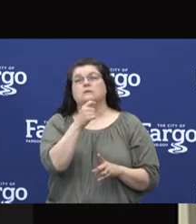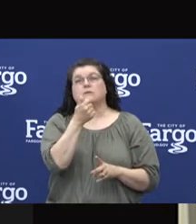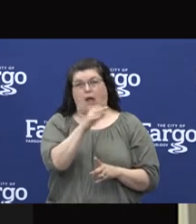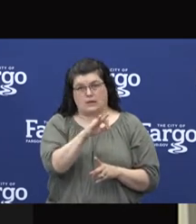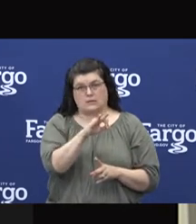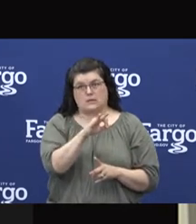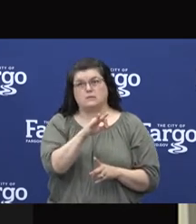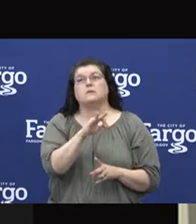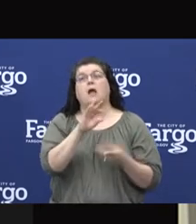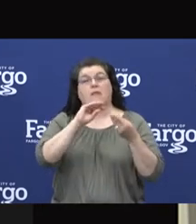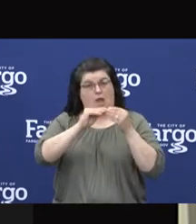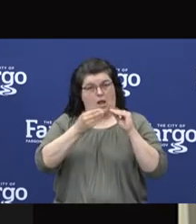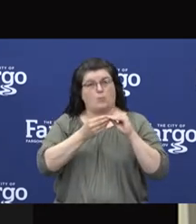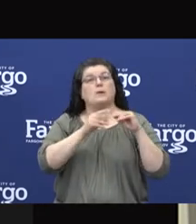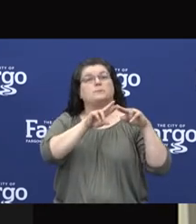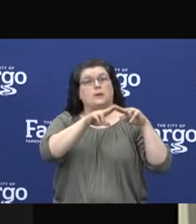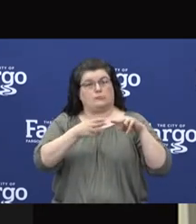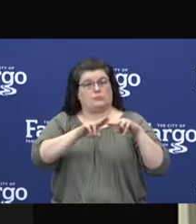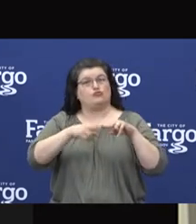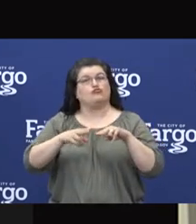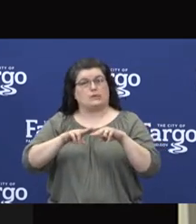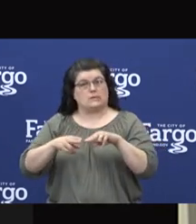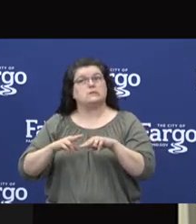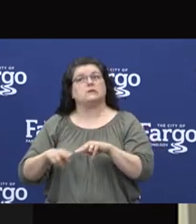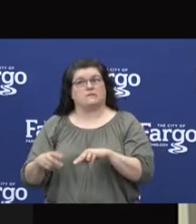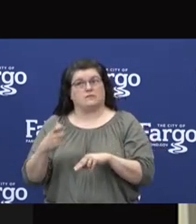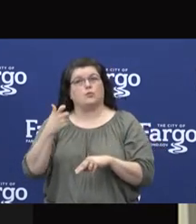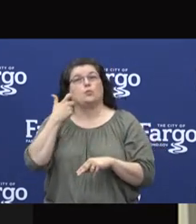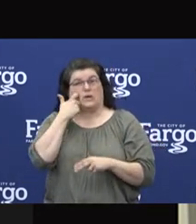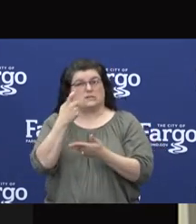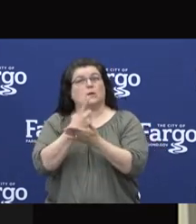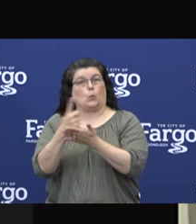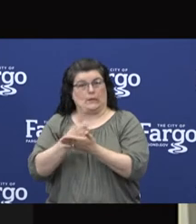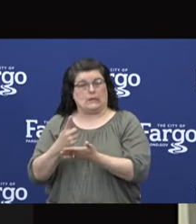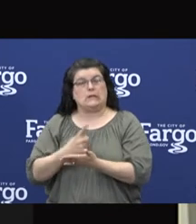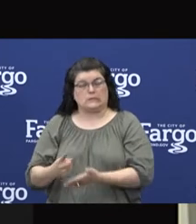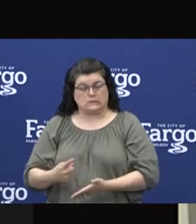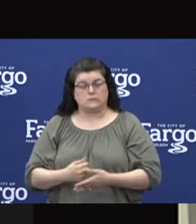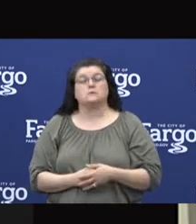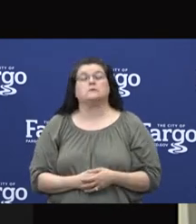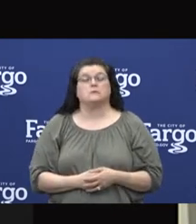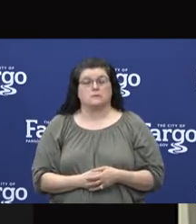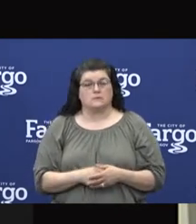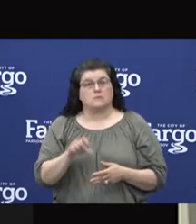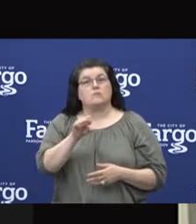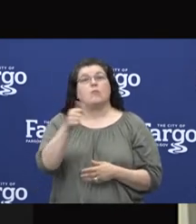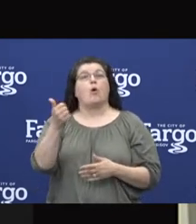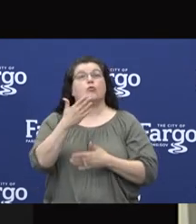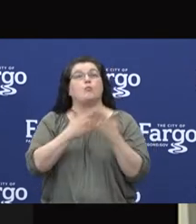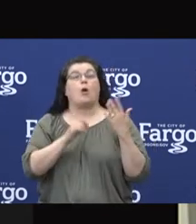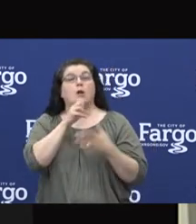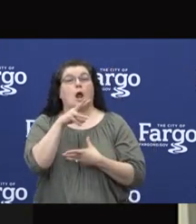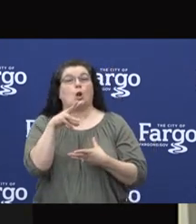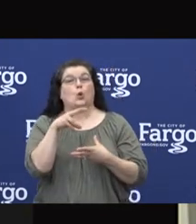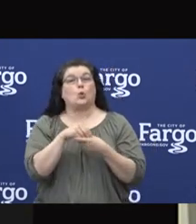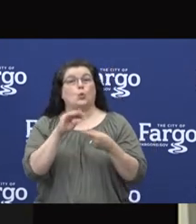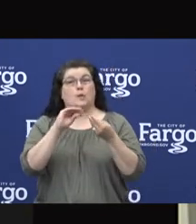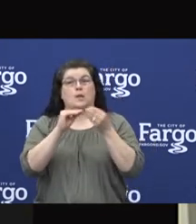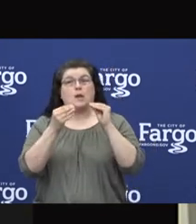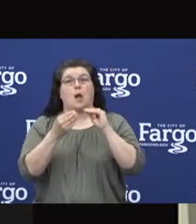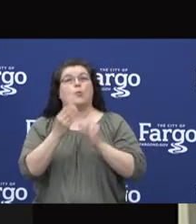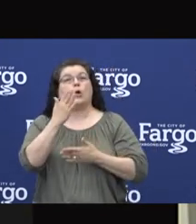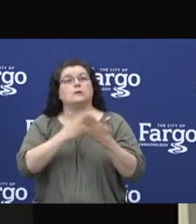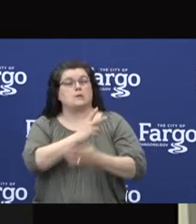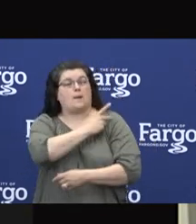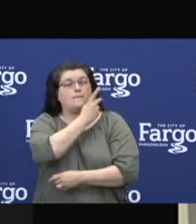declining for the last couple of weeks. The other portion that's not included in that number is some